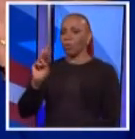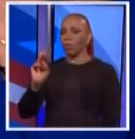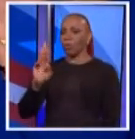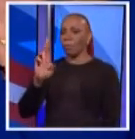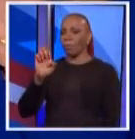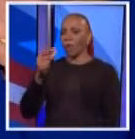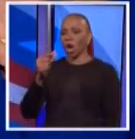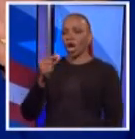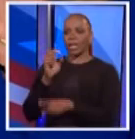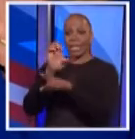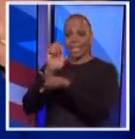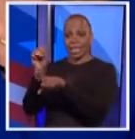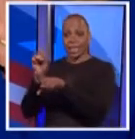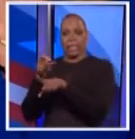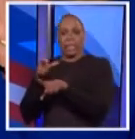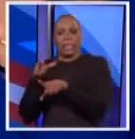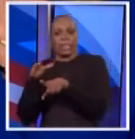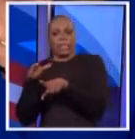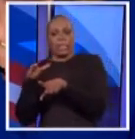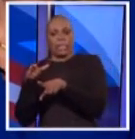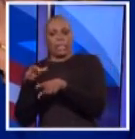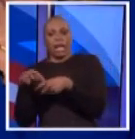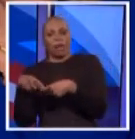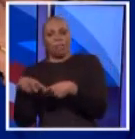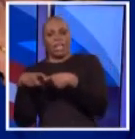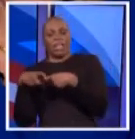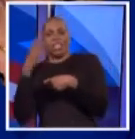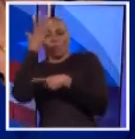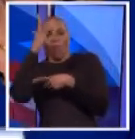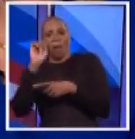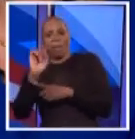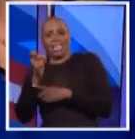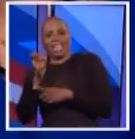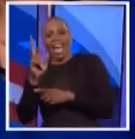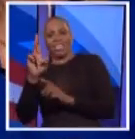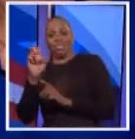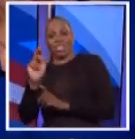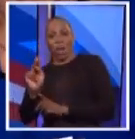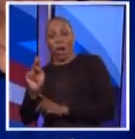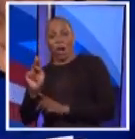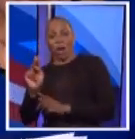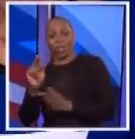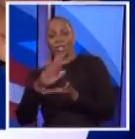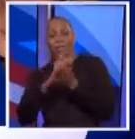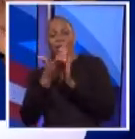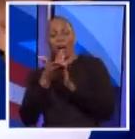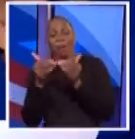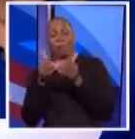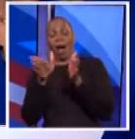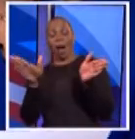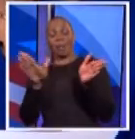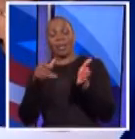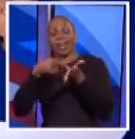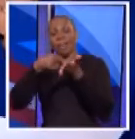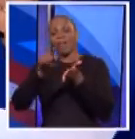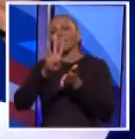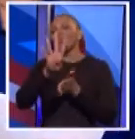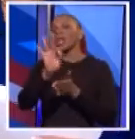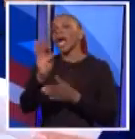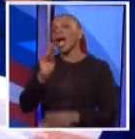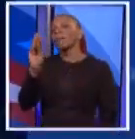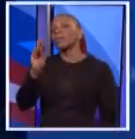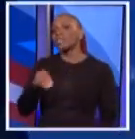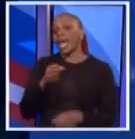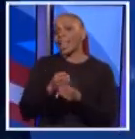I'm hesitating because, look, my tax returns have been public, and I paid 49% of my income last year in